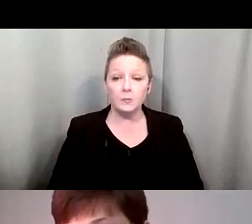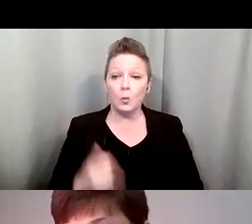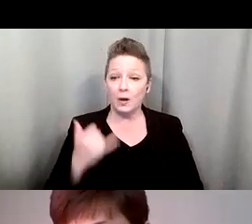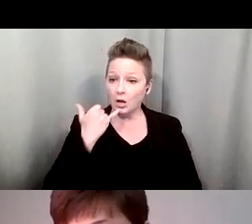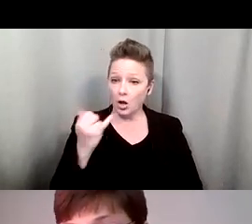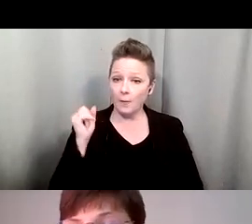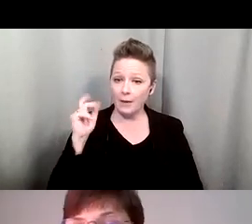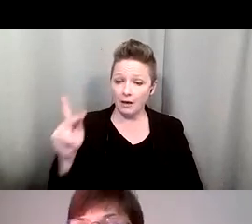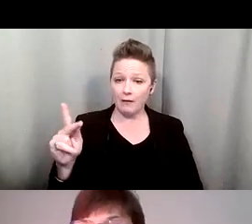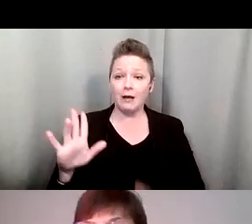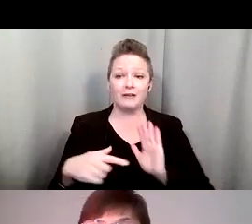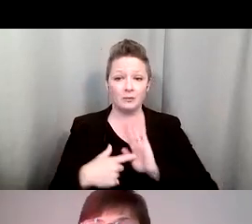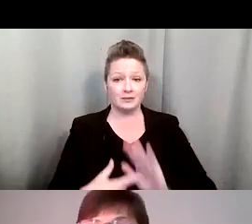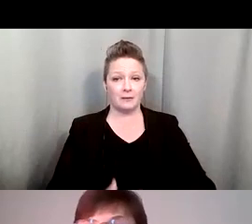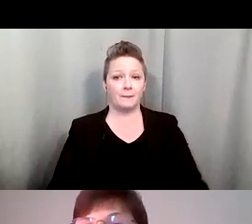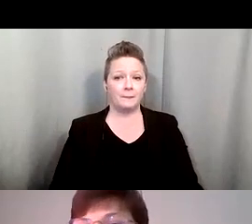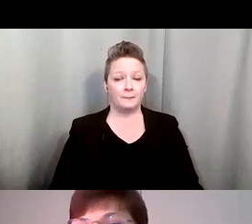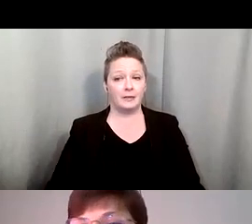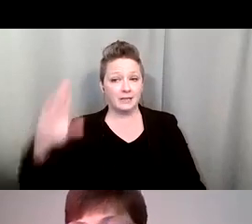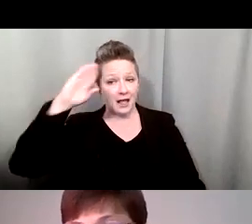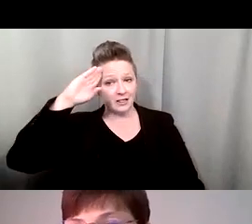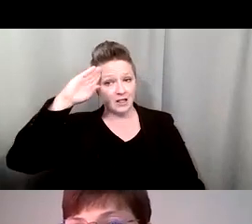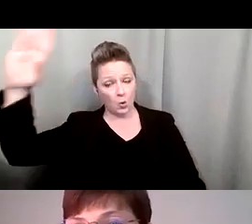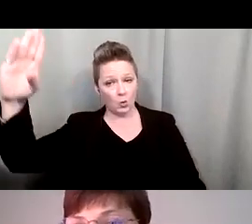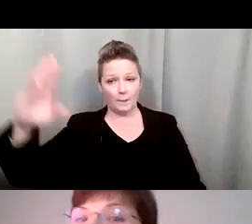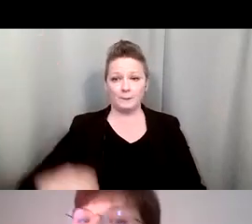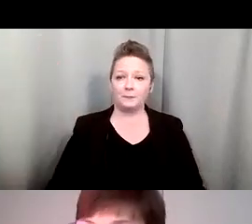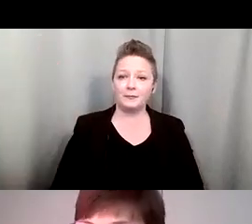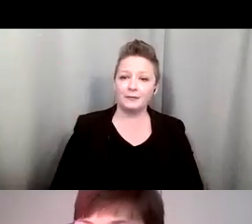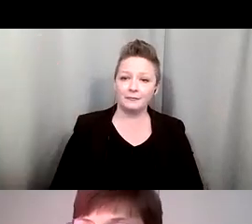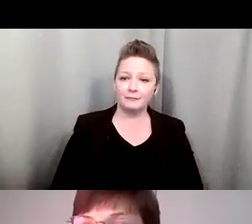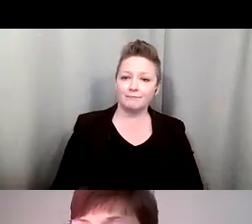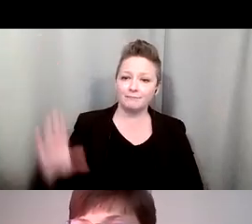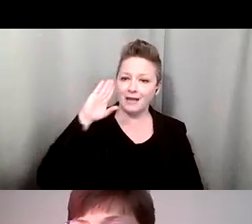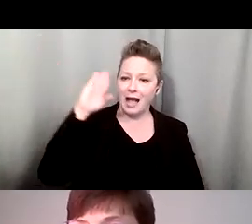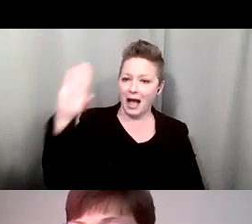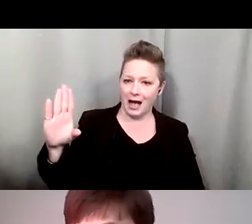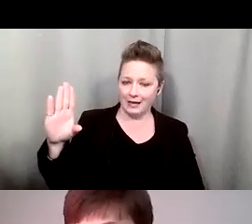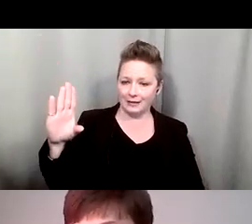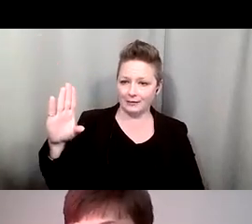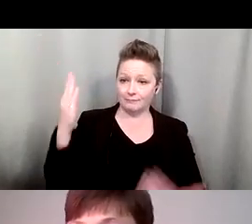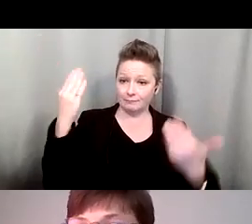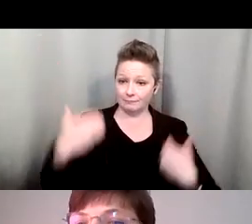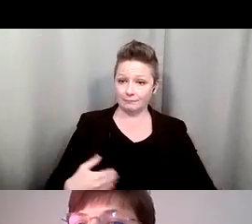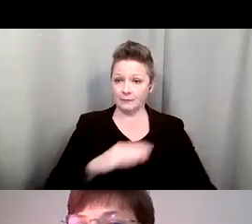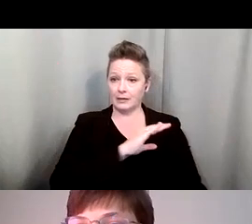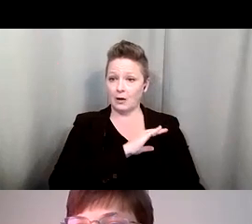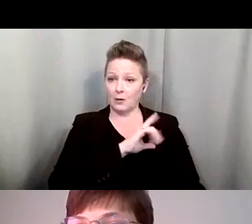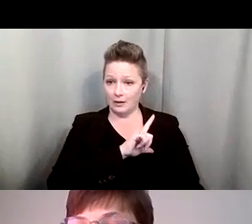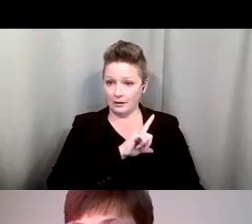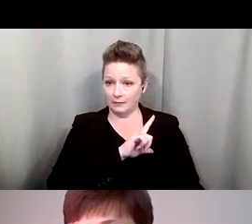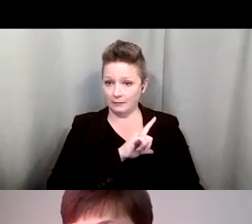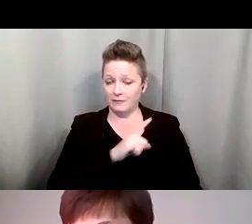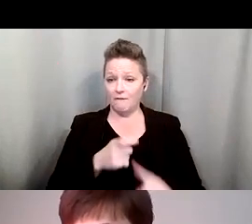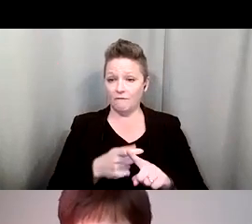I'll just give you an example. When they say hello, here's my response. Hi, this is Caroline Luska from the Office